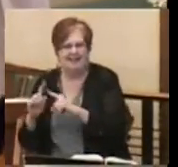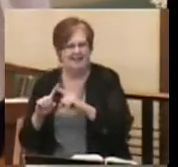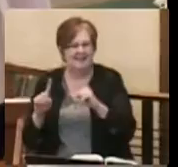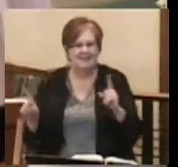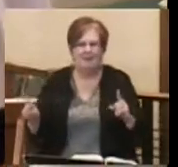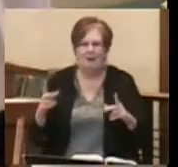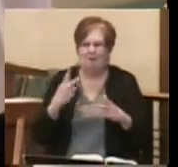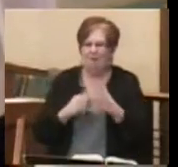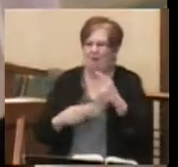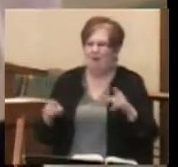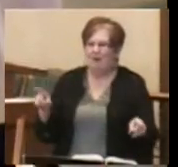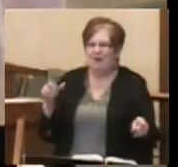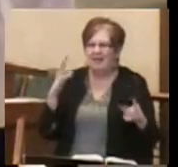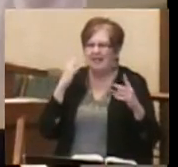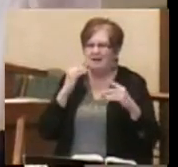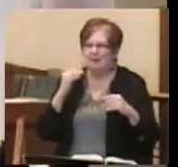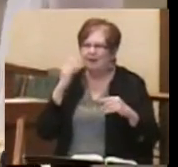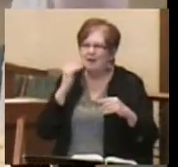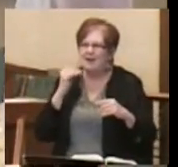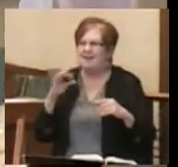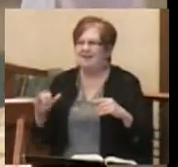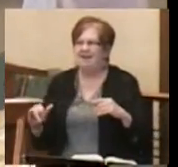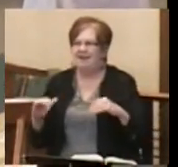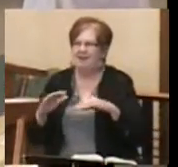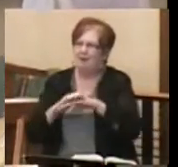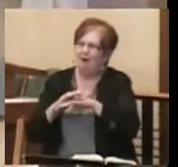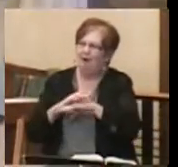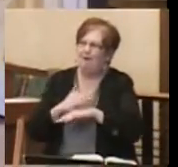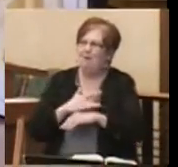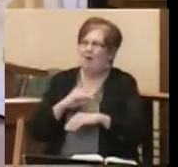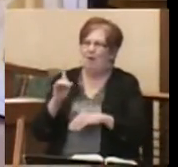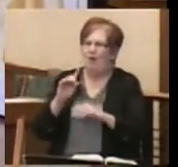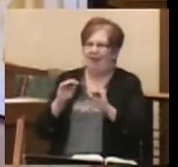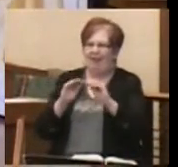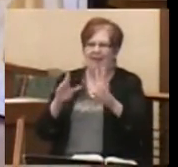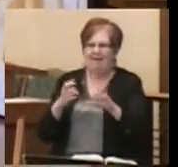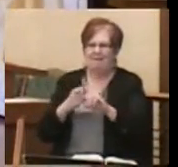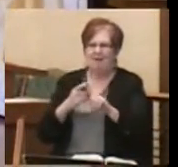experiencing darkness from where will the light come.